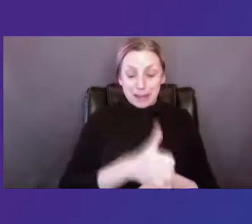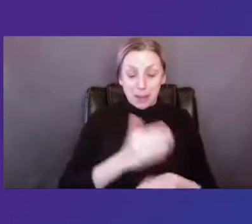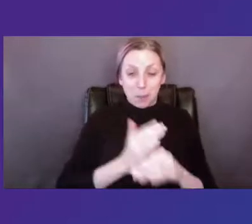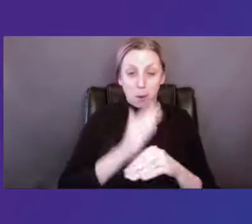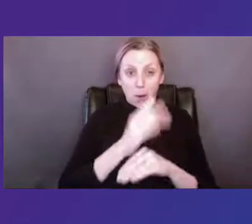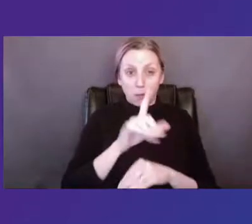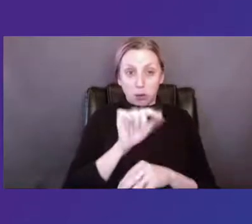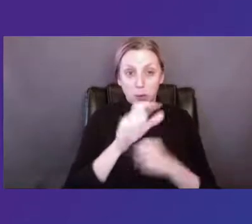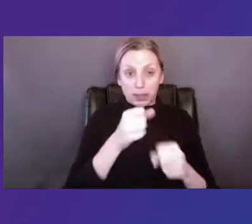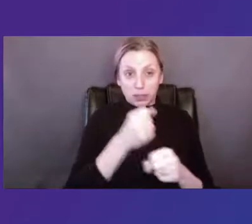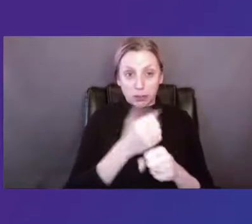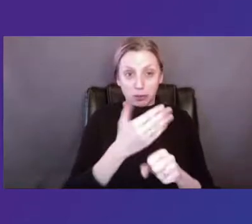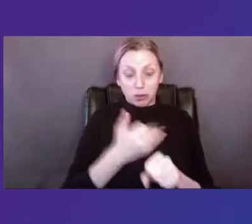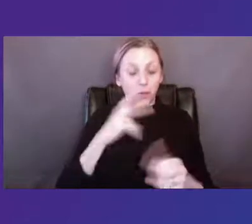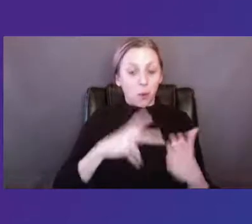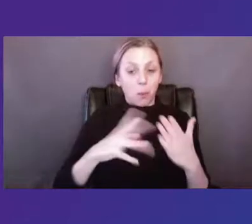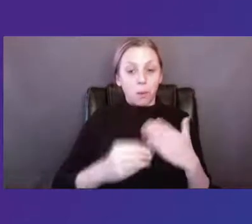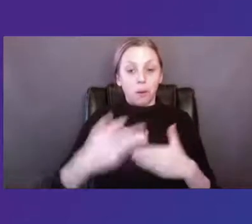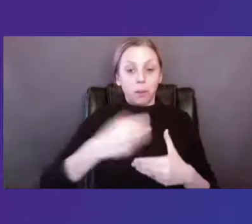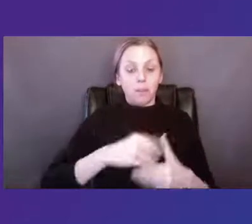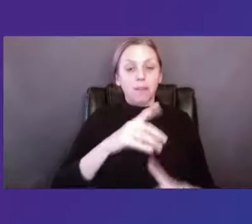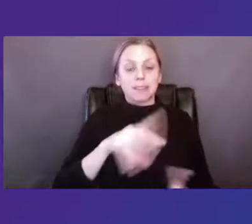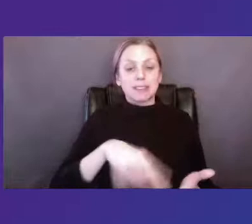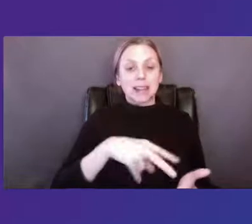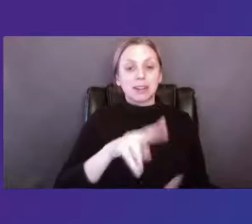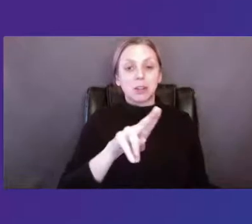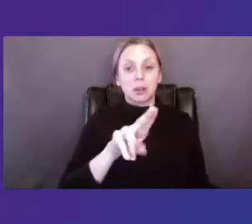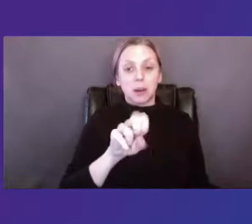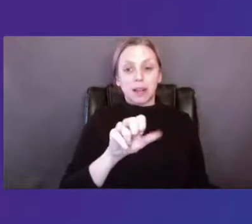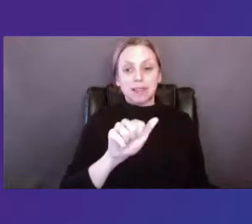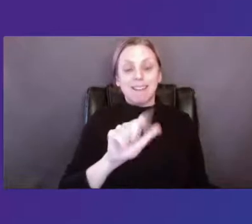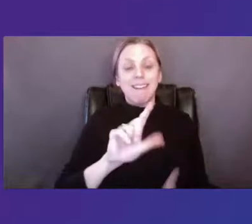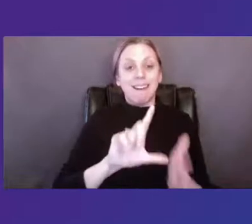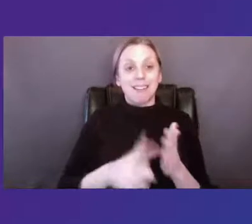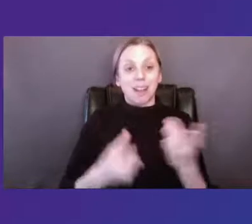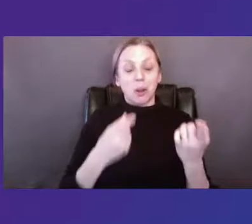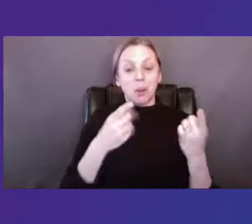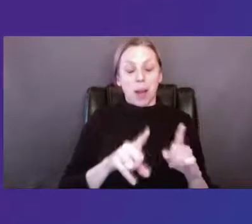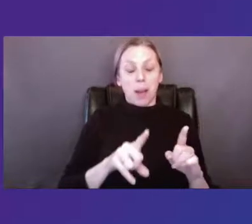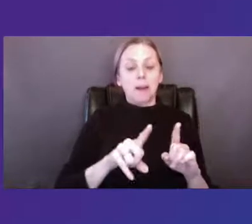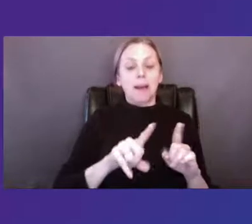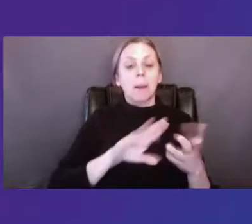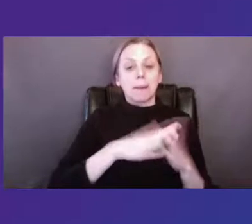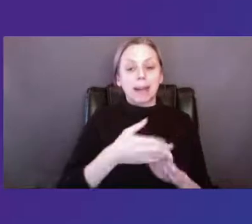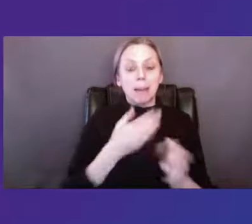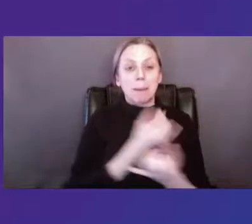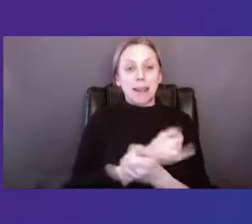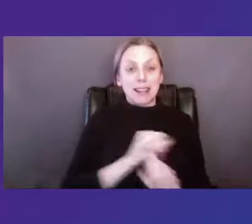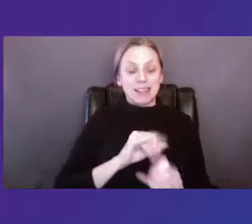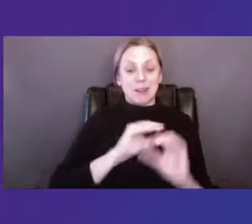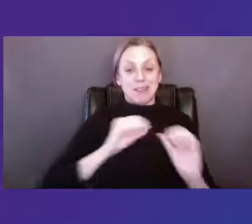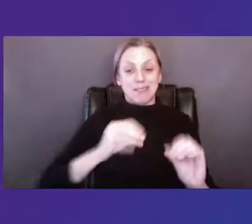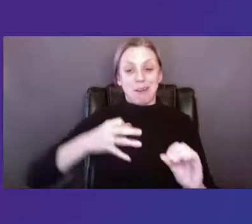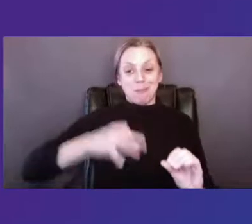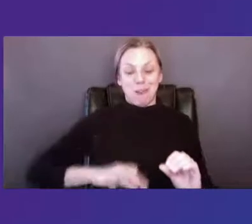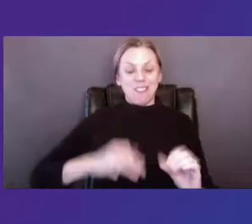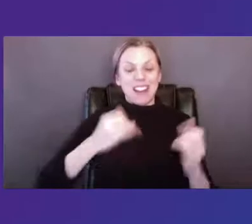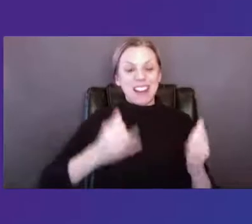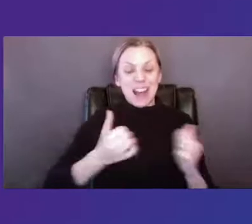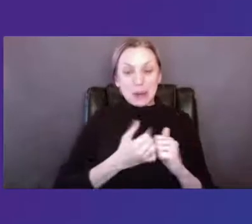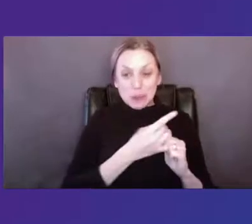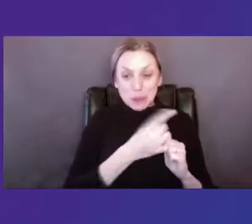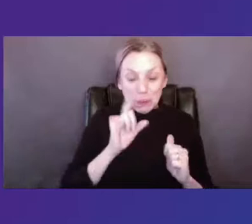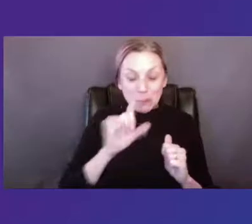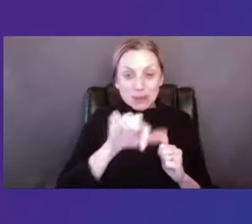years ago as a program of dance usa and then later emerged as an independent non-profit and have now been with you all for 10